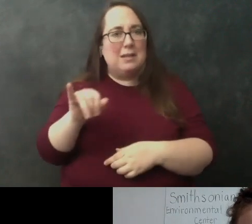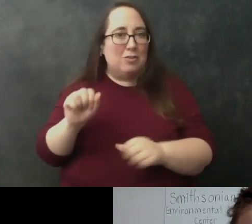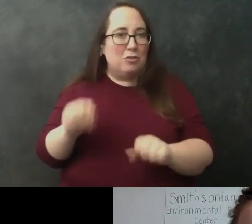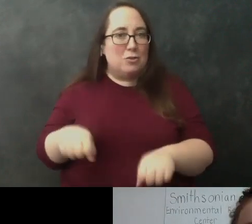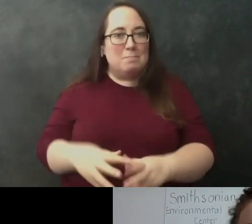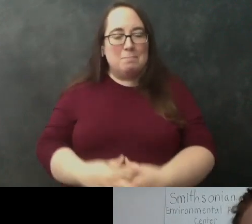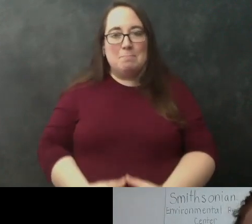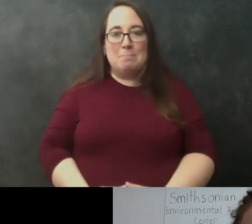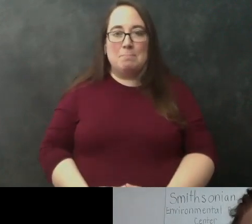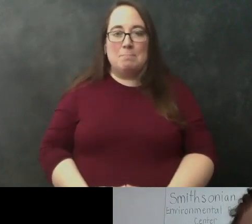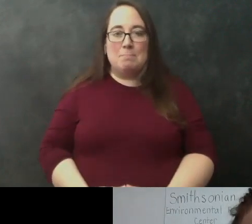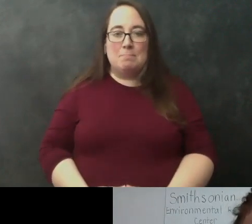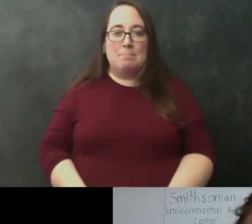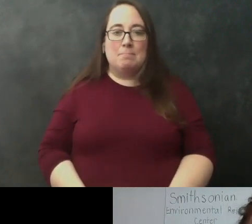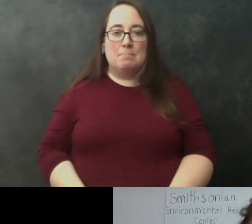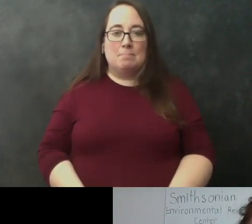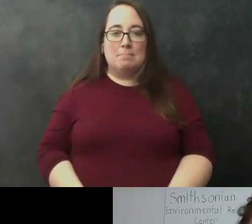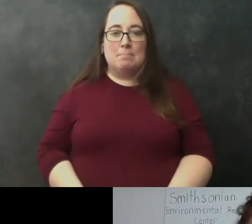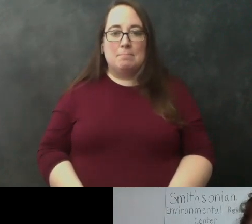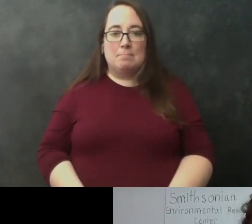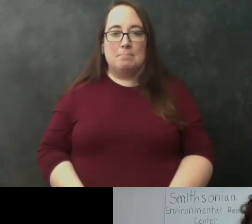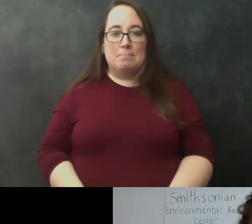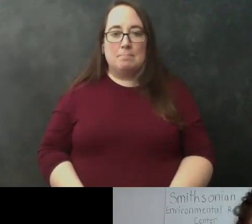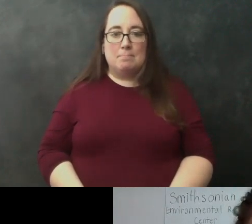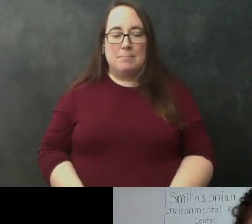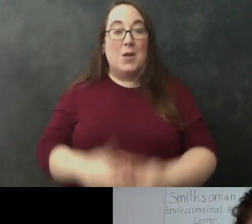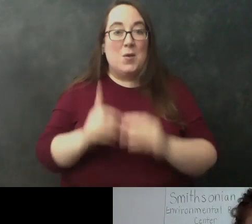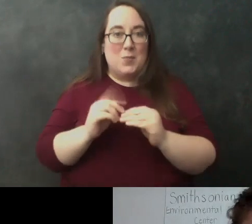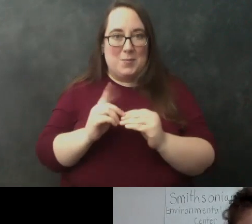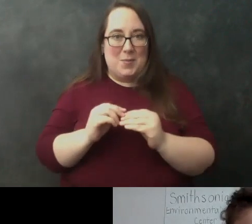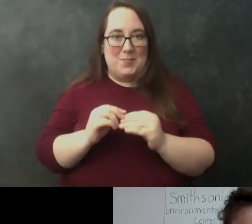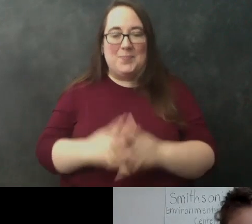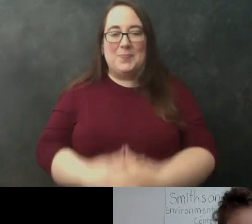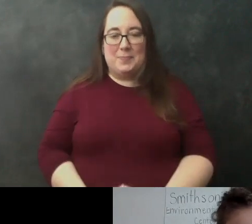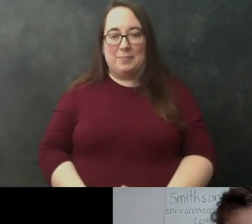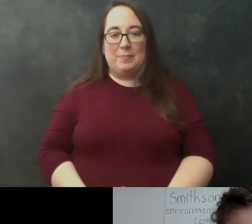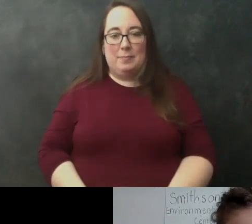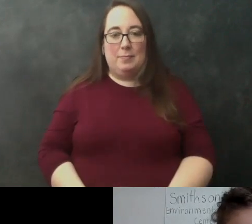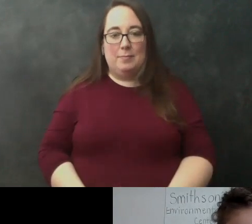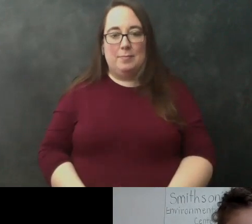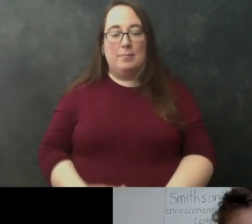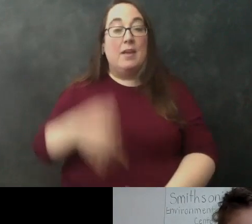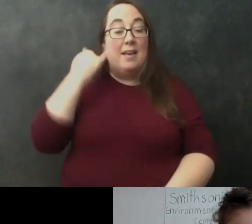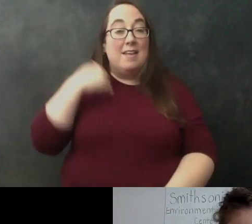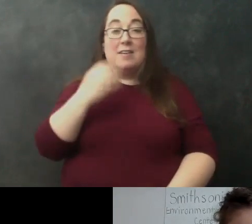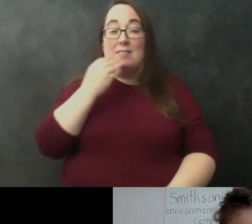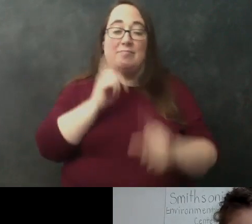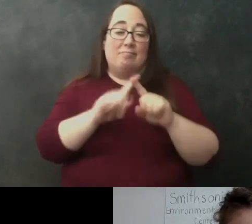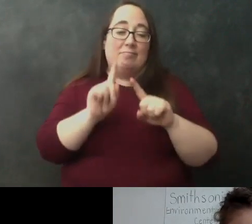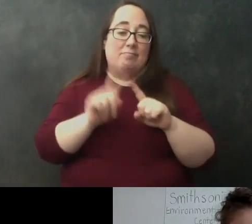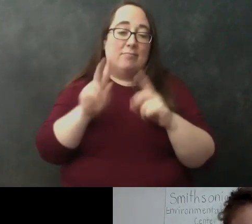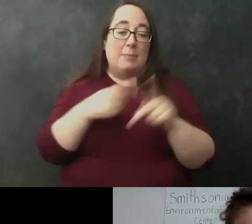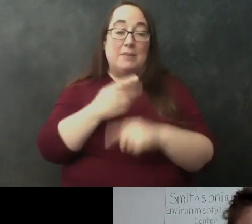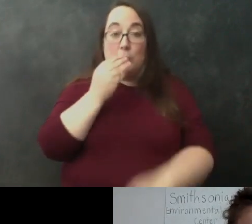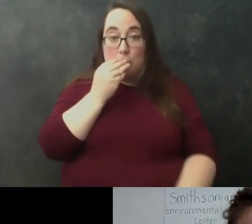awesome so we've got one more question if i eat all different kinds of food